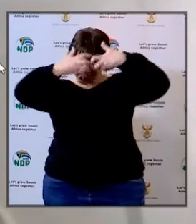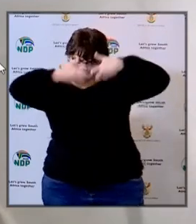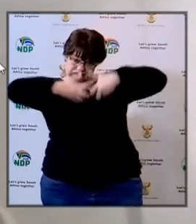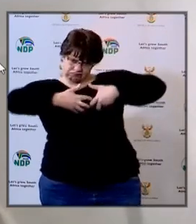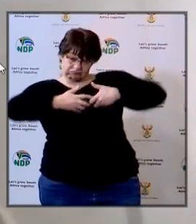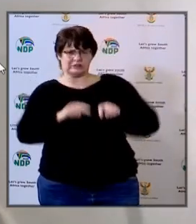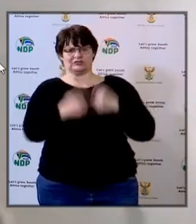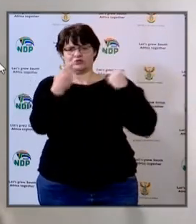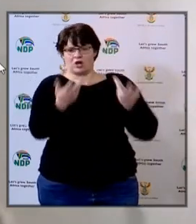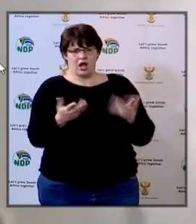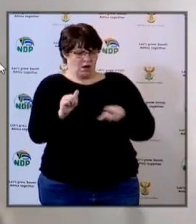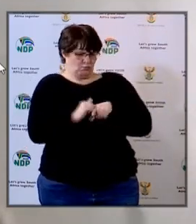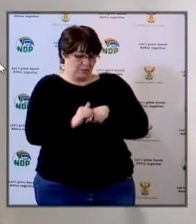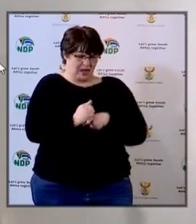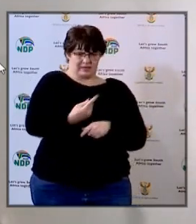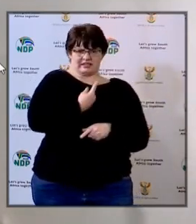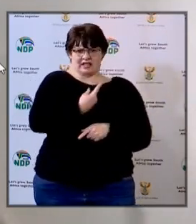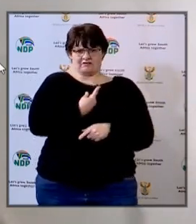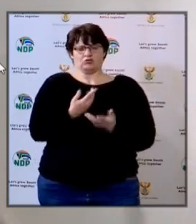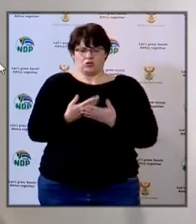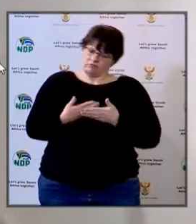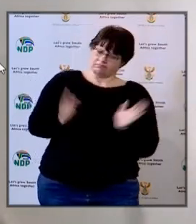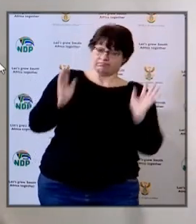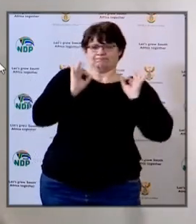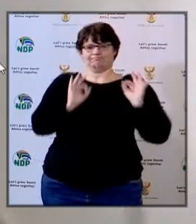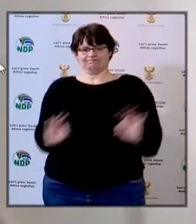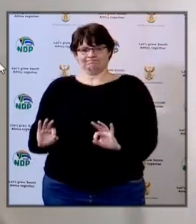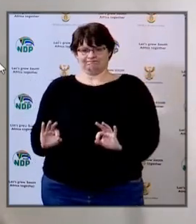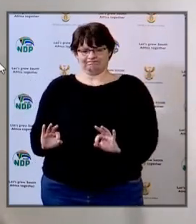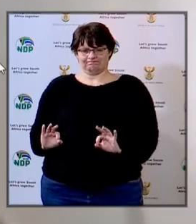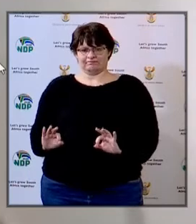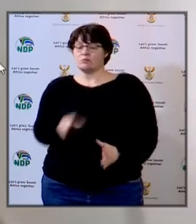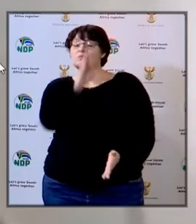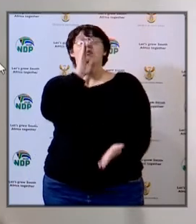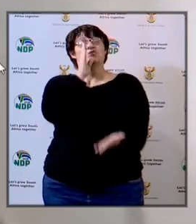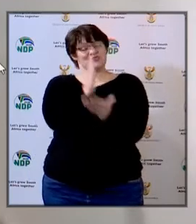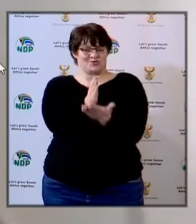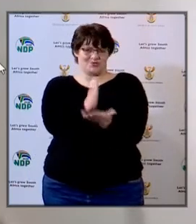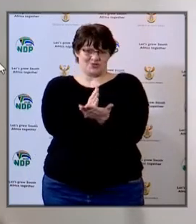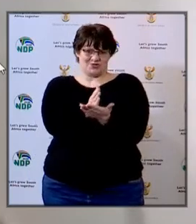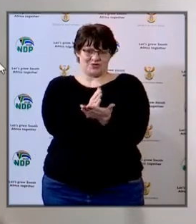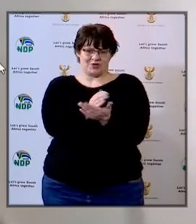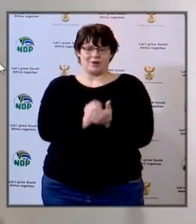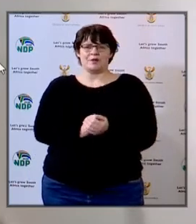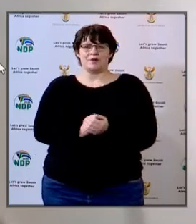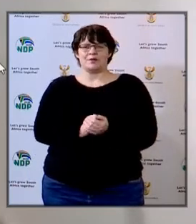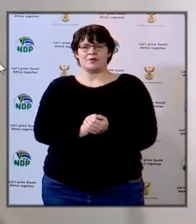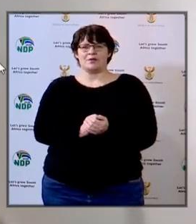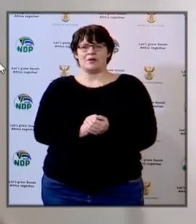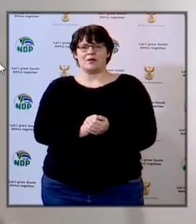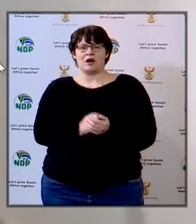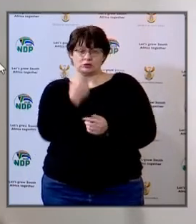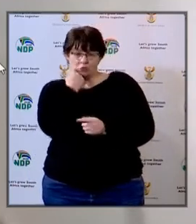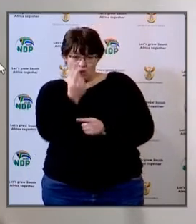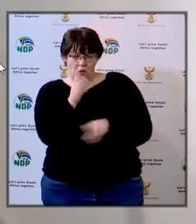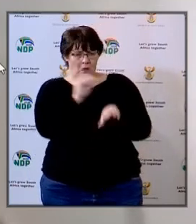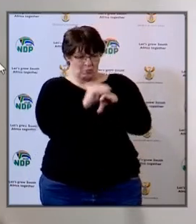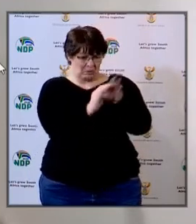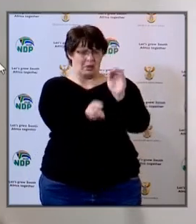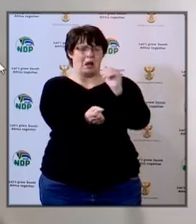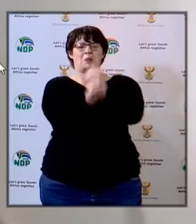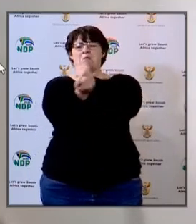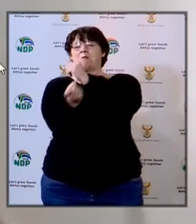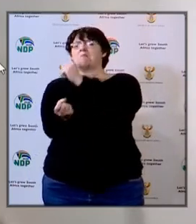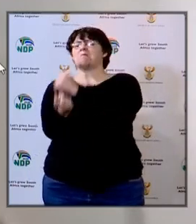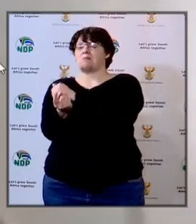themselves and pepping themselves up for opening so I'm sure that we may have problems tomorrow